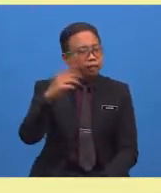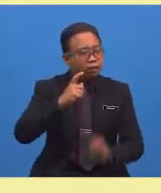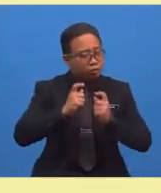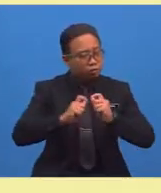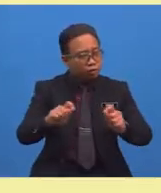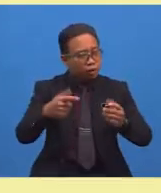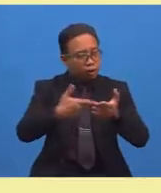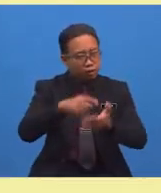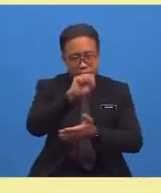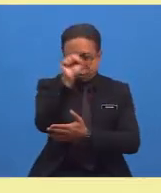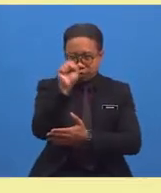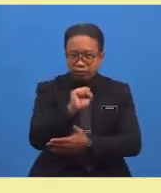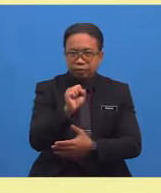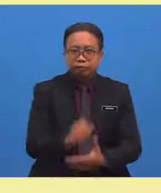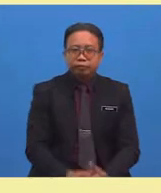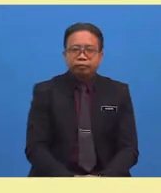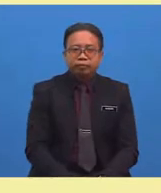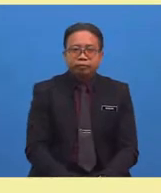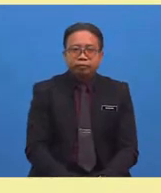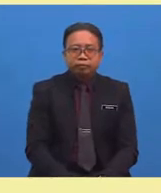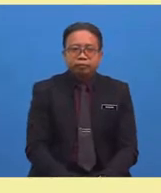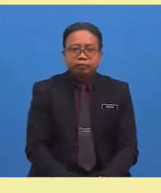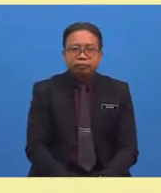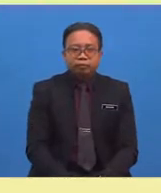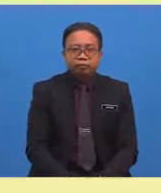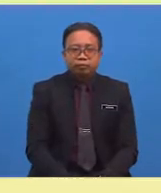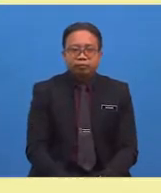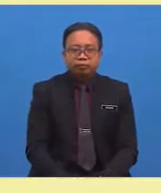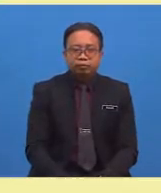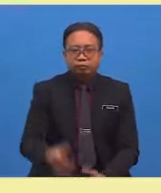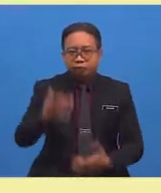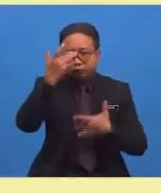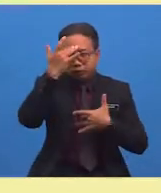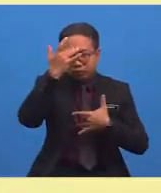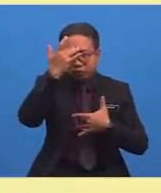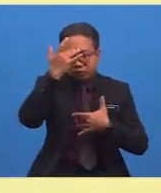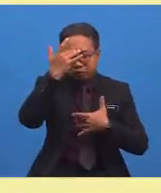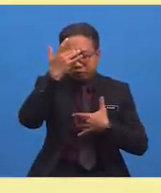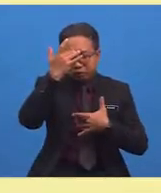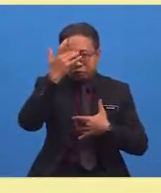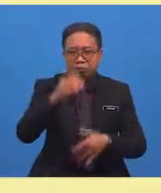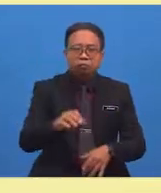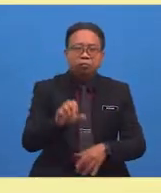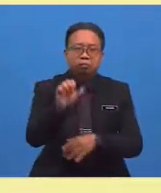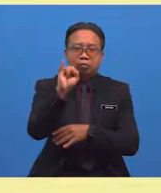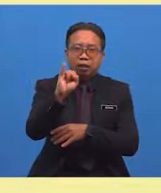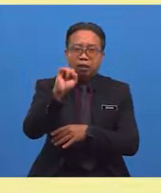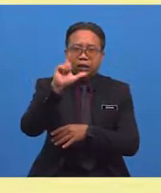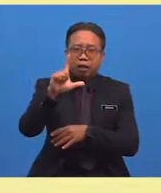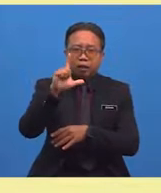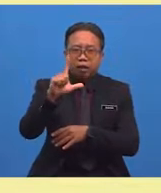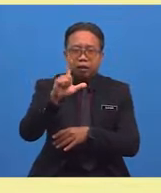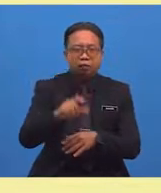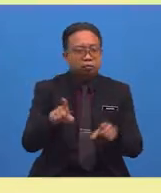another one. The and sick are synonyms. The odd one